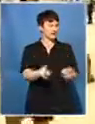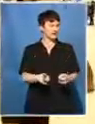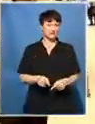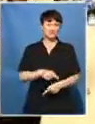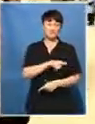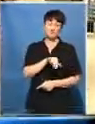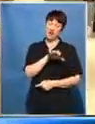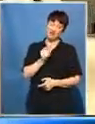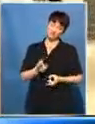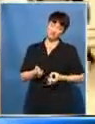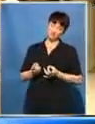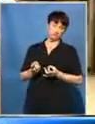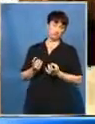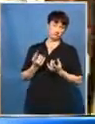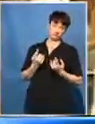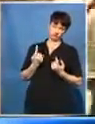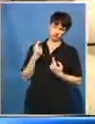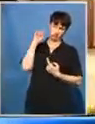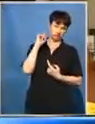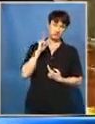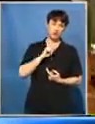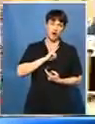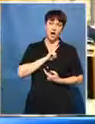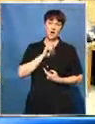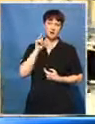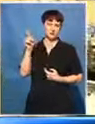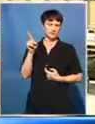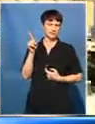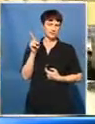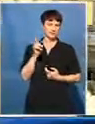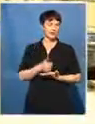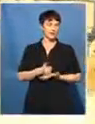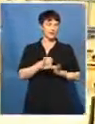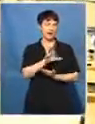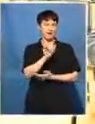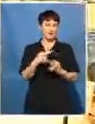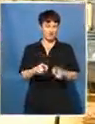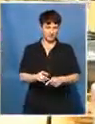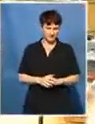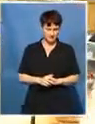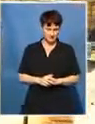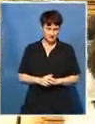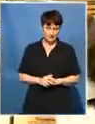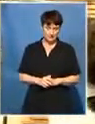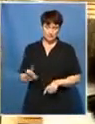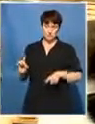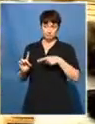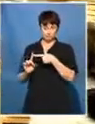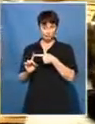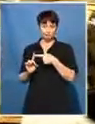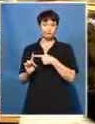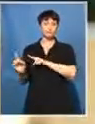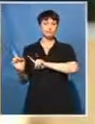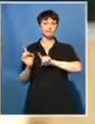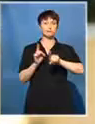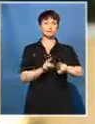ICC prosecutor Fatou Ben-Souder came to Brussels to update the European Parliament's Human Rights Committee about the progress